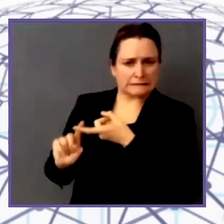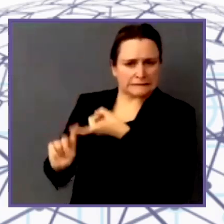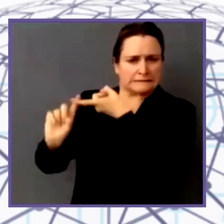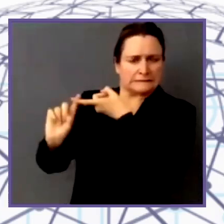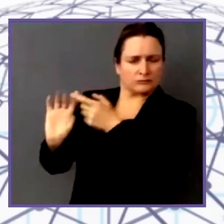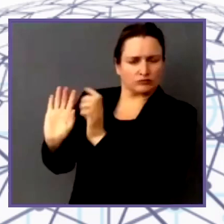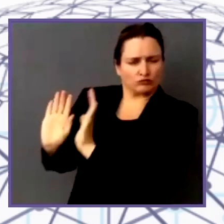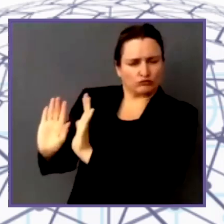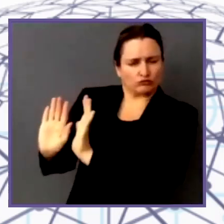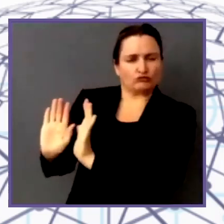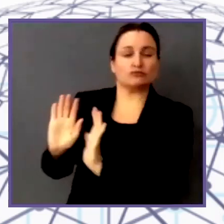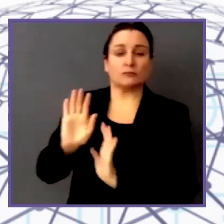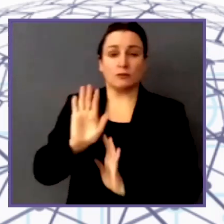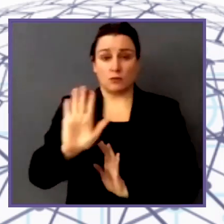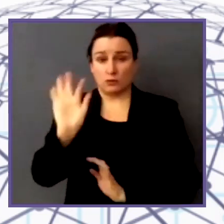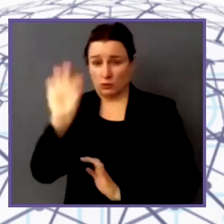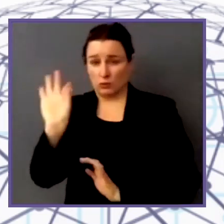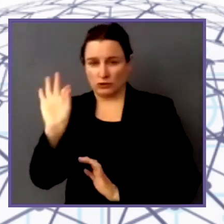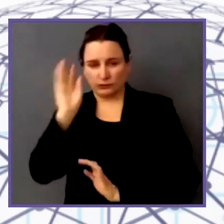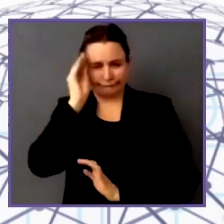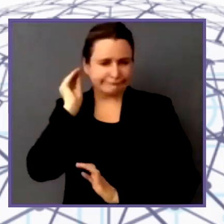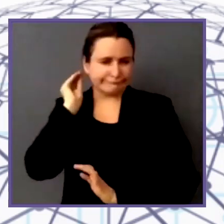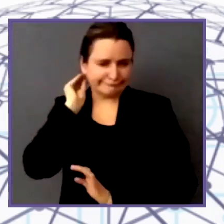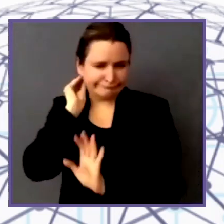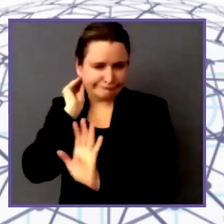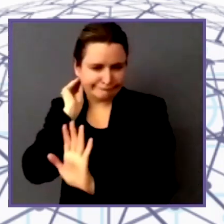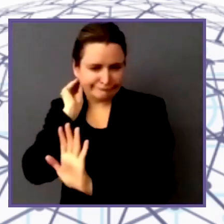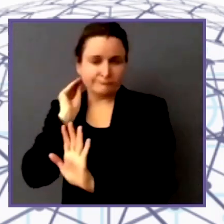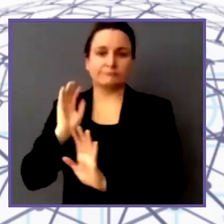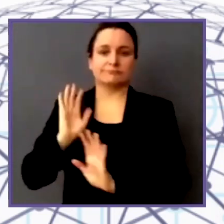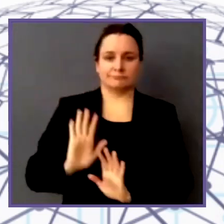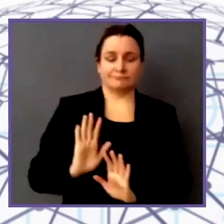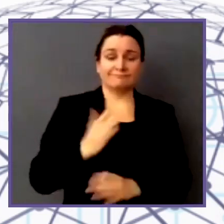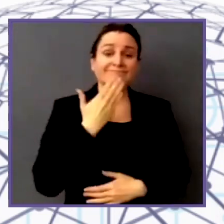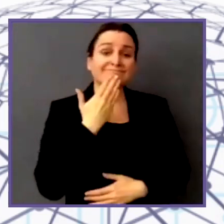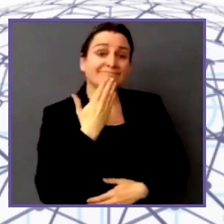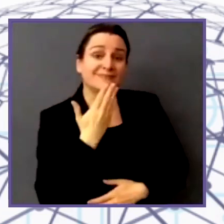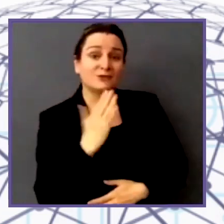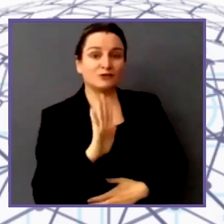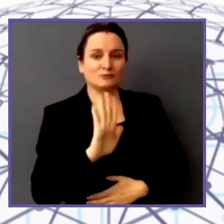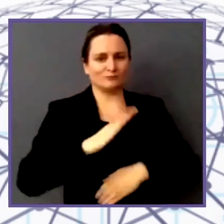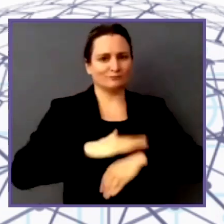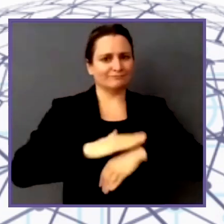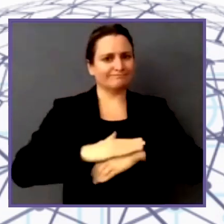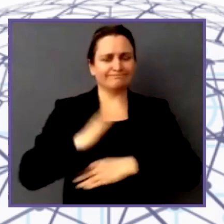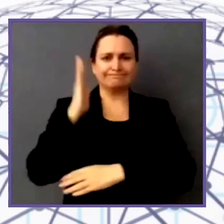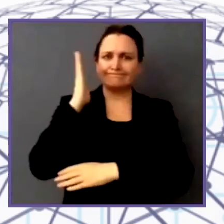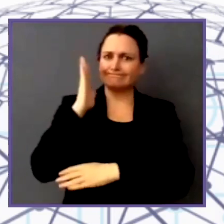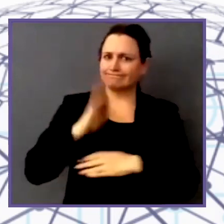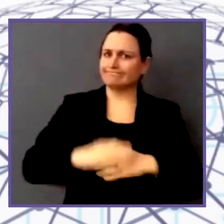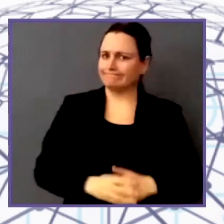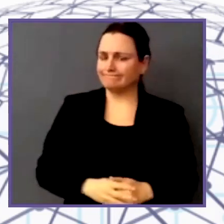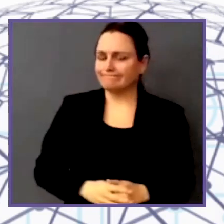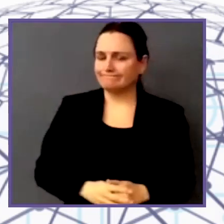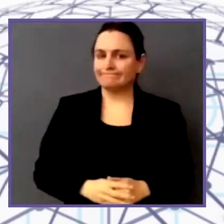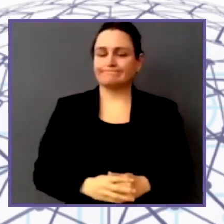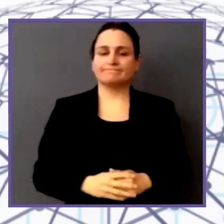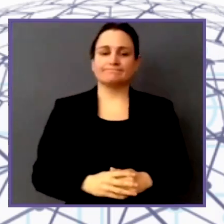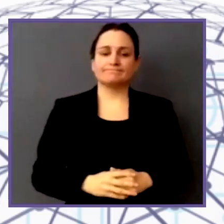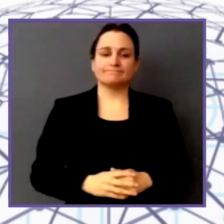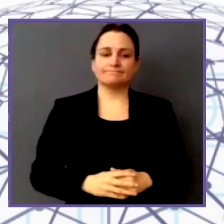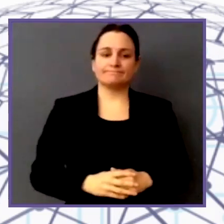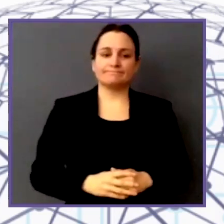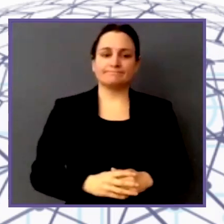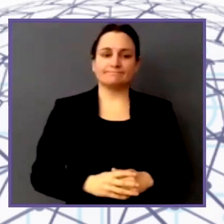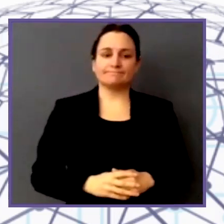now, Tamiya, thank you for that. That's fantastic. And also, just to add, one of the things that came through our research in